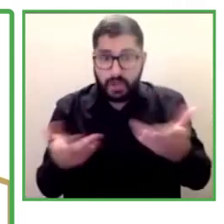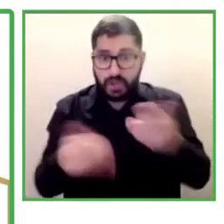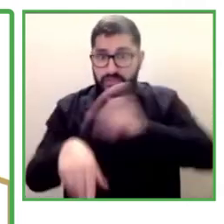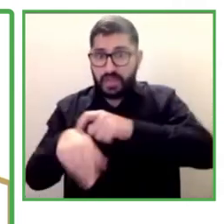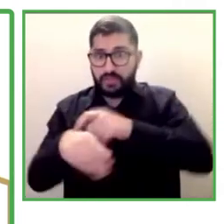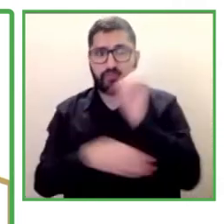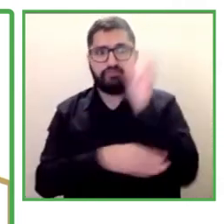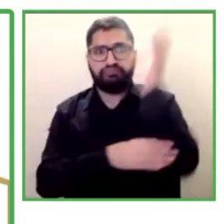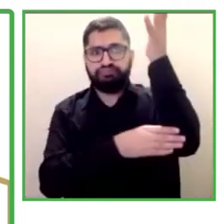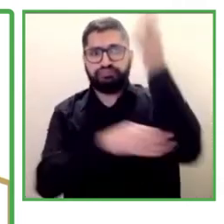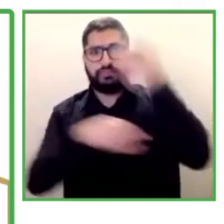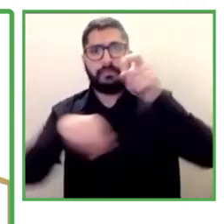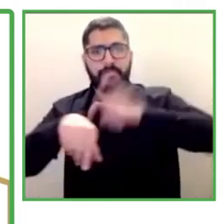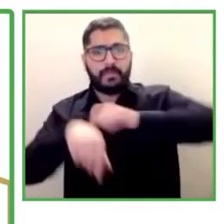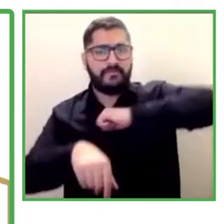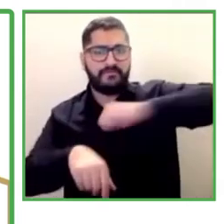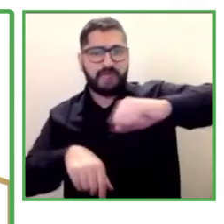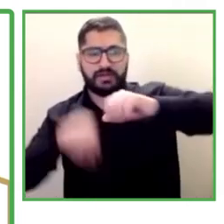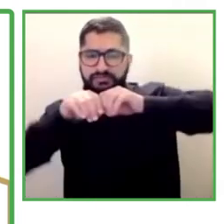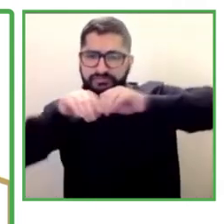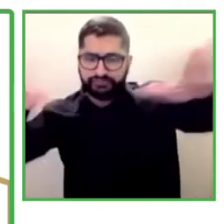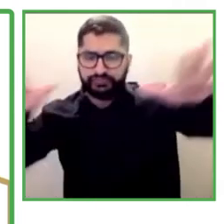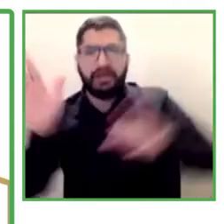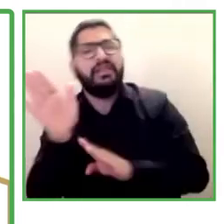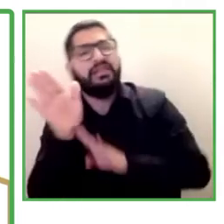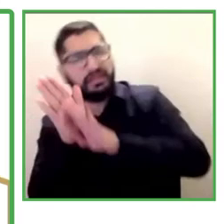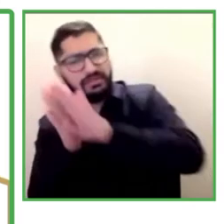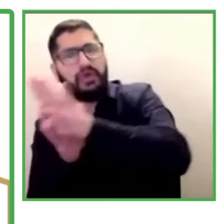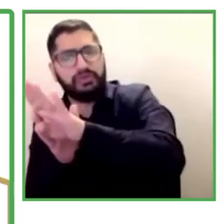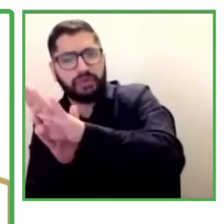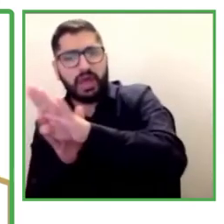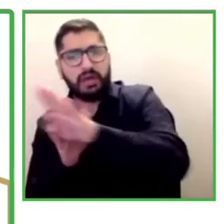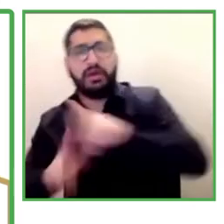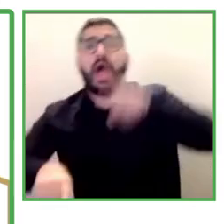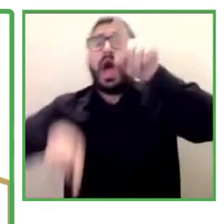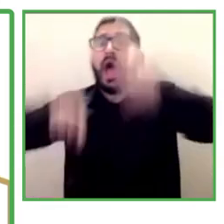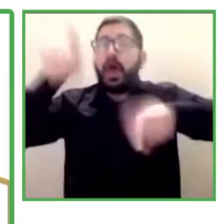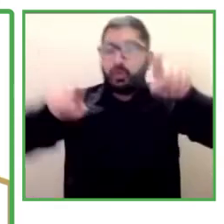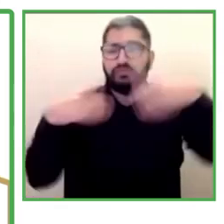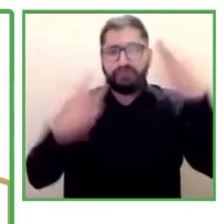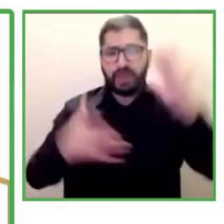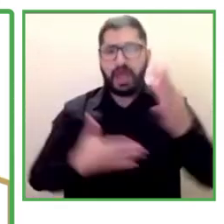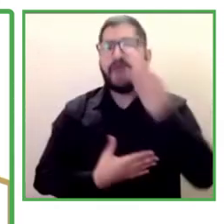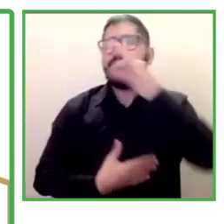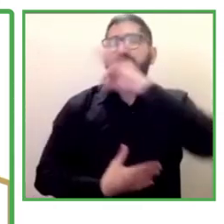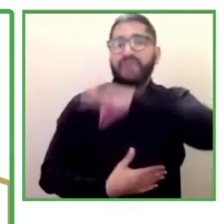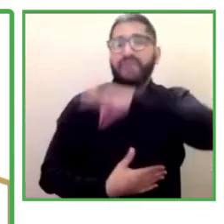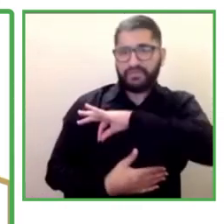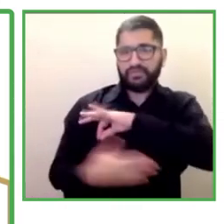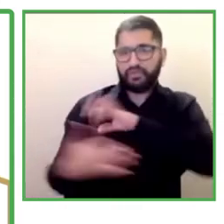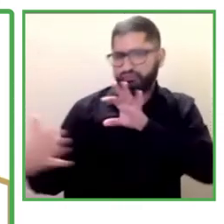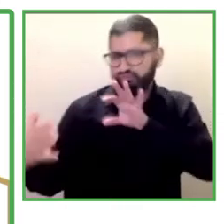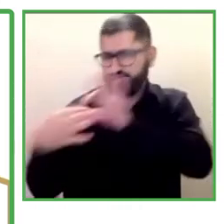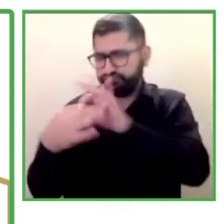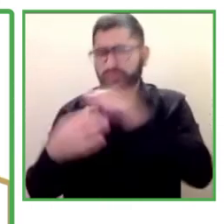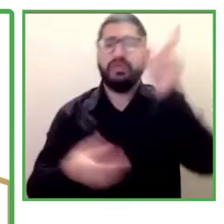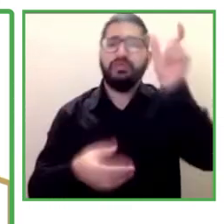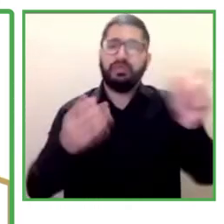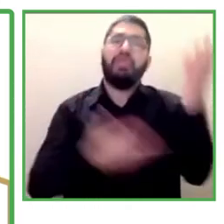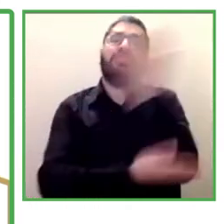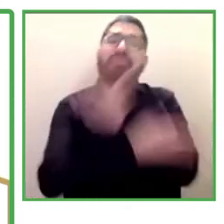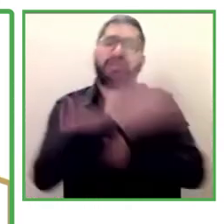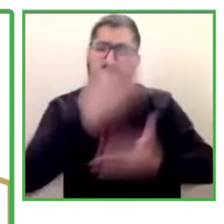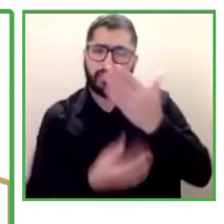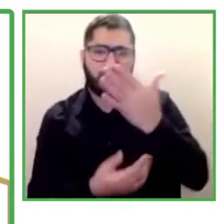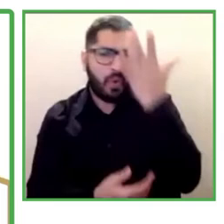to develop some benefits with the people with disabilities because we were